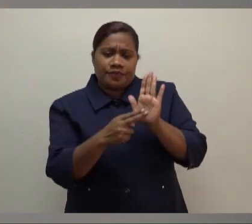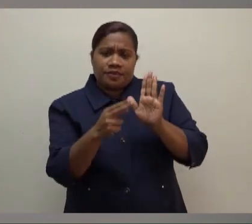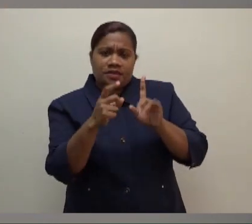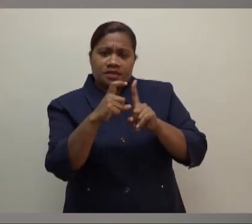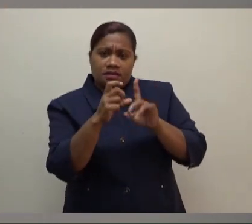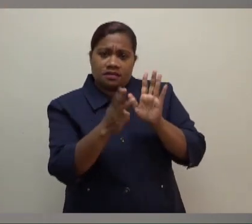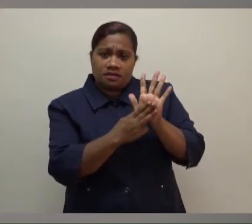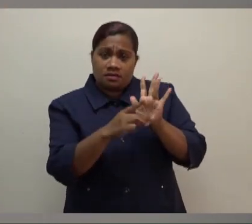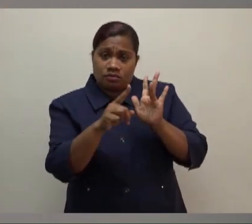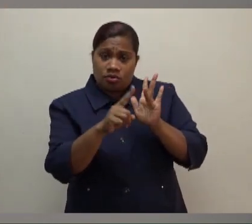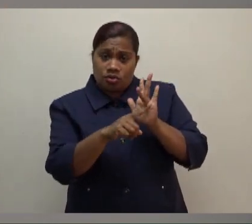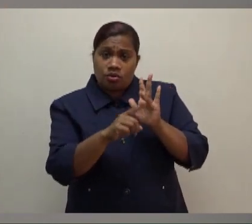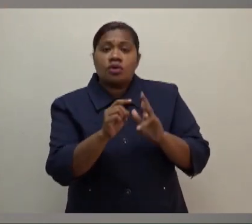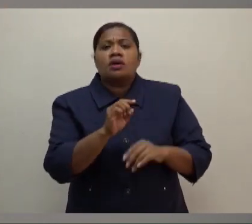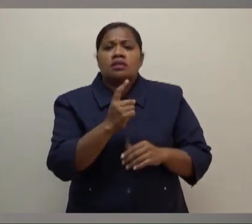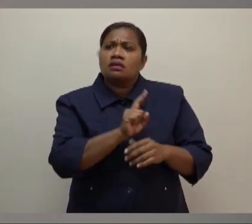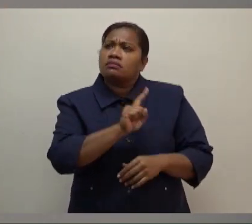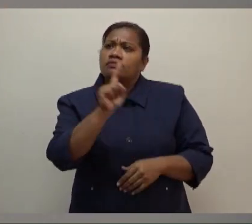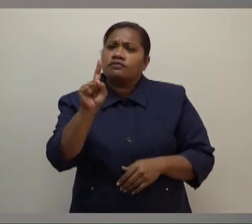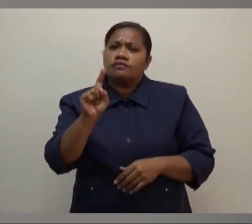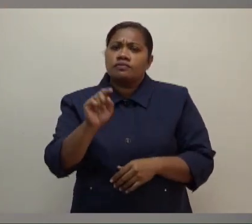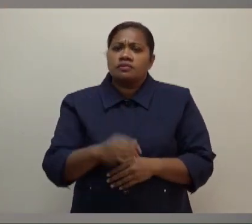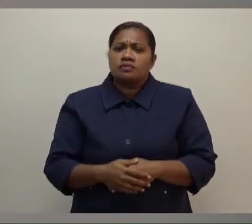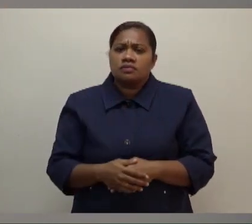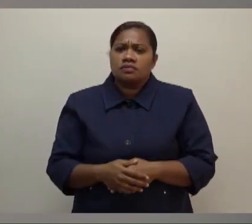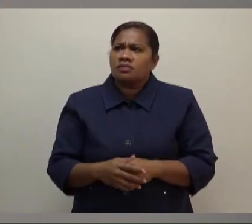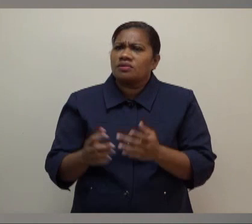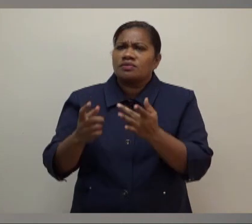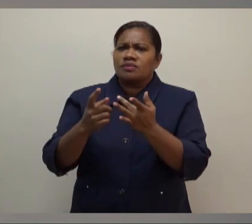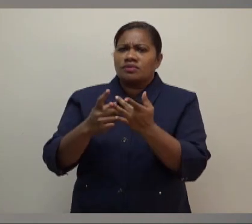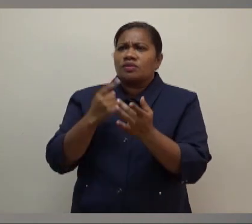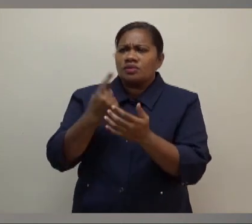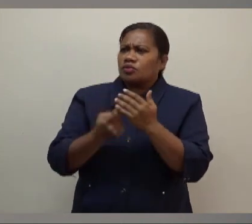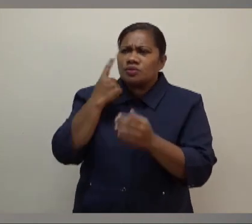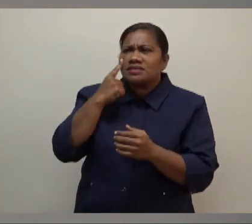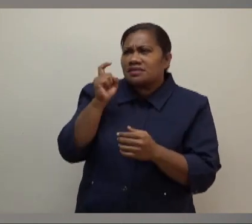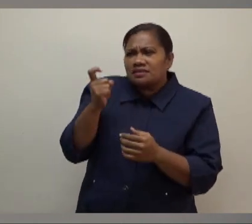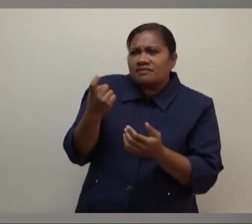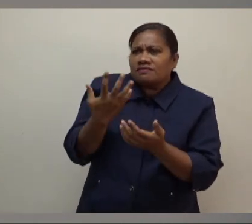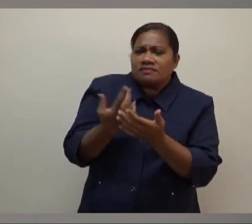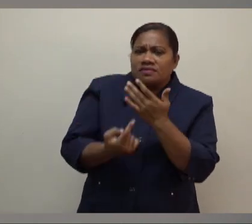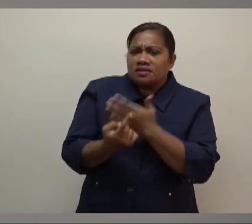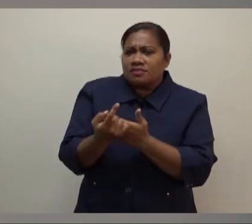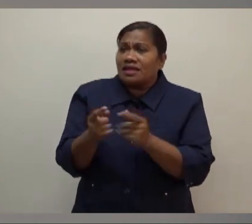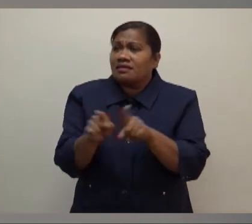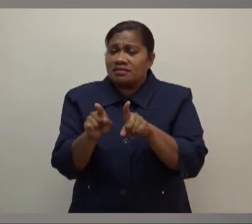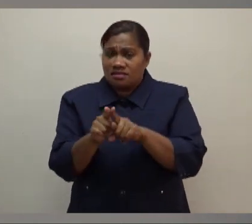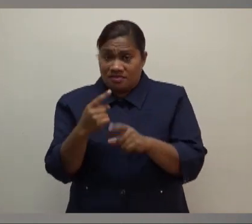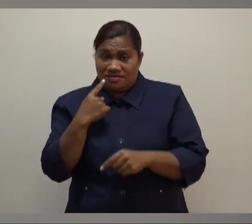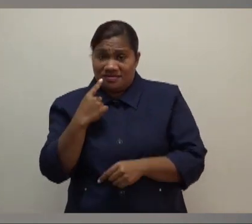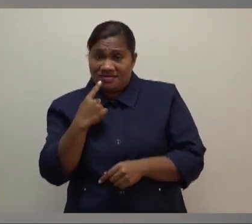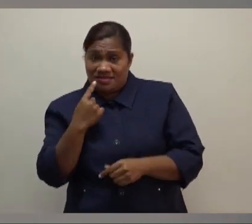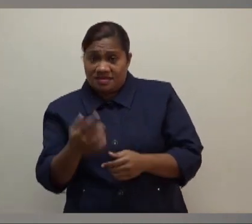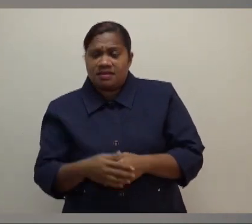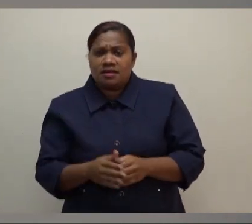Wellington to see whether there'll be any other aftershock effects. So like I said, it's very, very fluid, but we are providing all